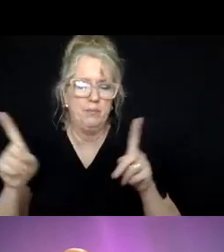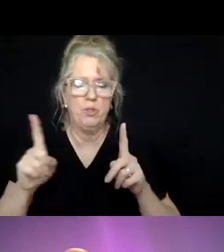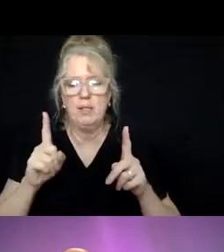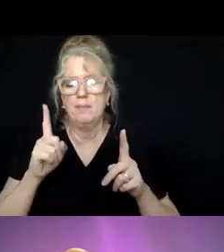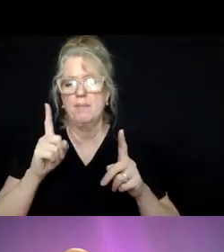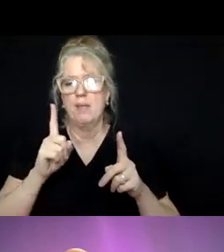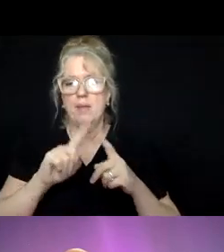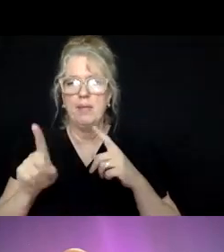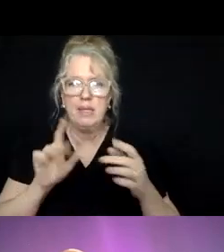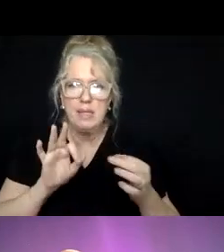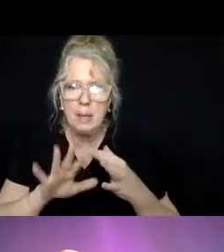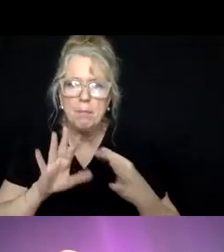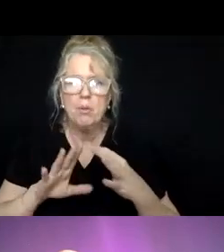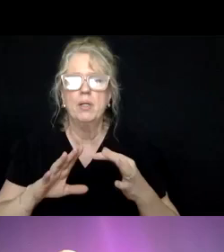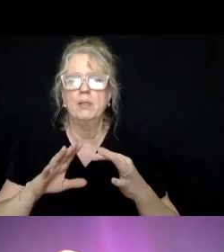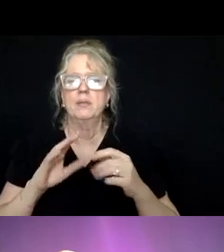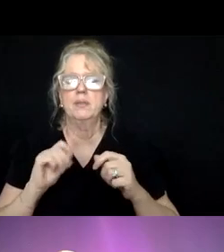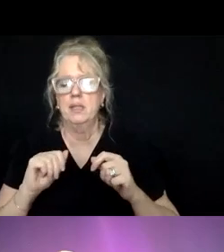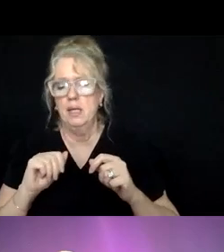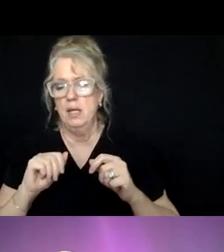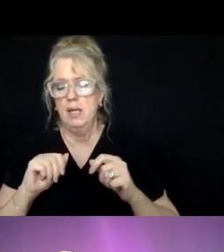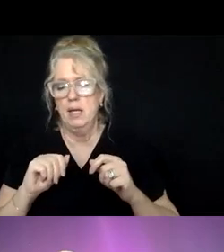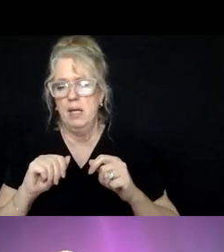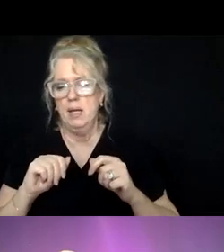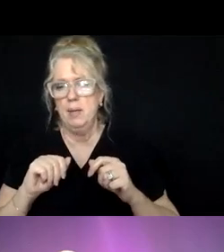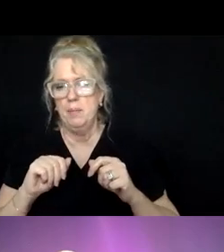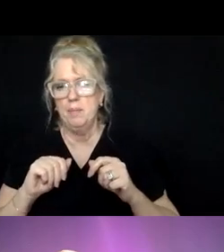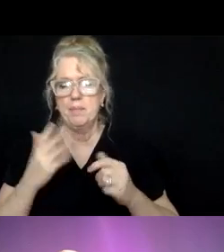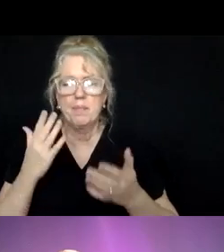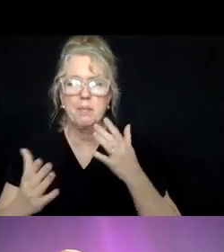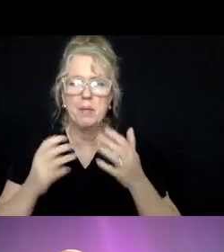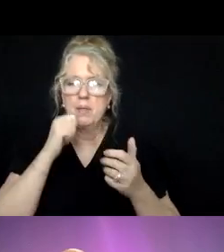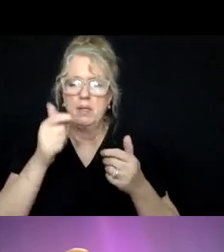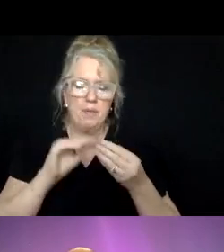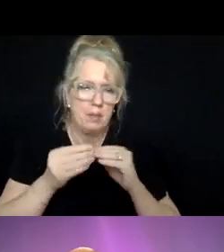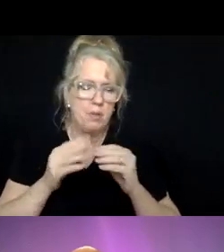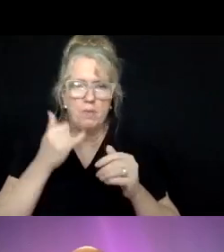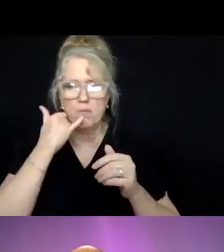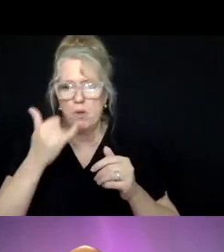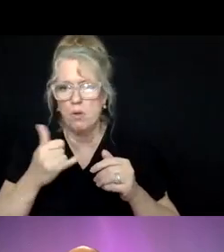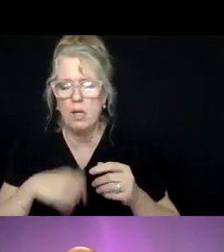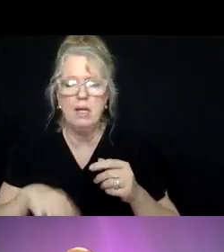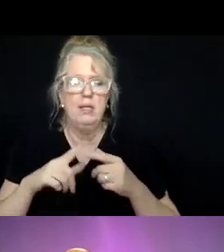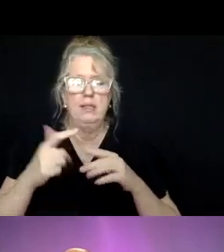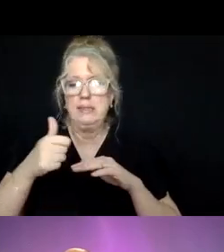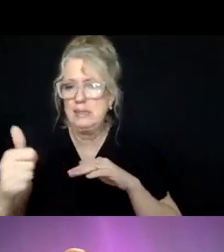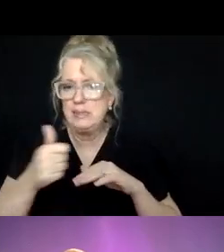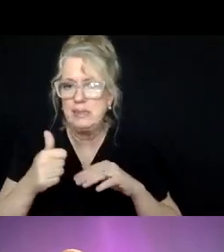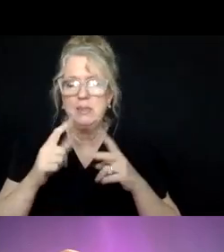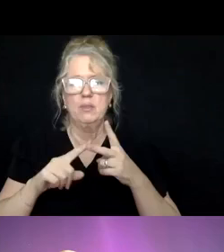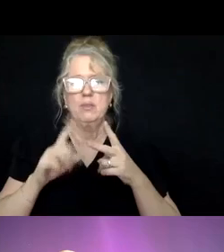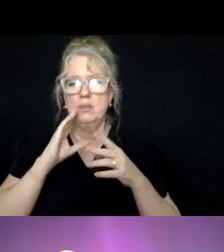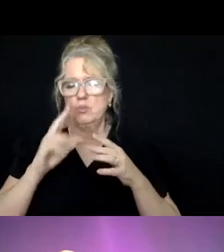are, are going to be, um, maybe not, uh, numbers of phone calls, but distance traveled, those sorts